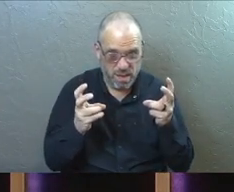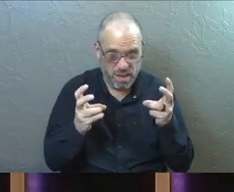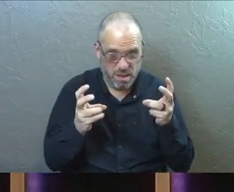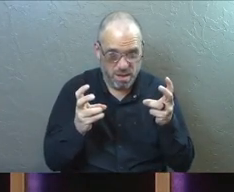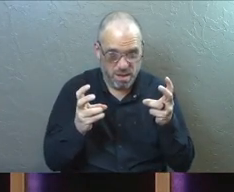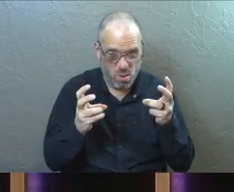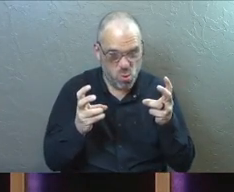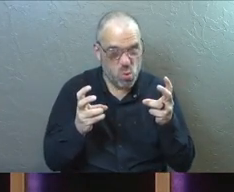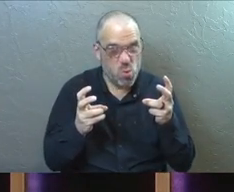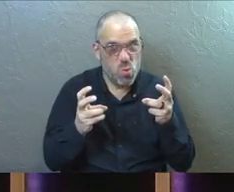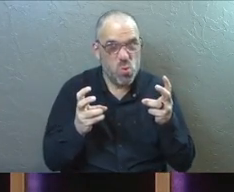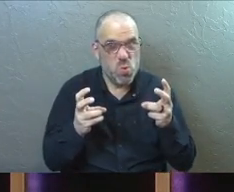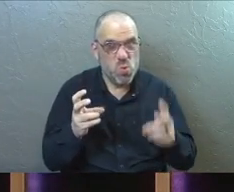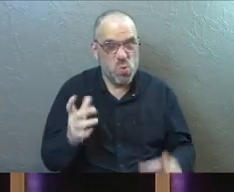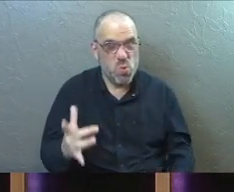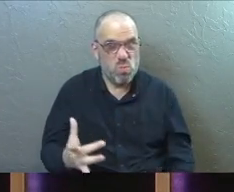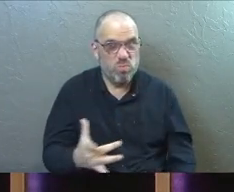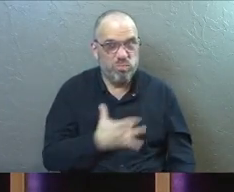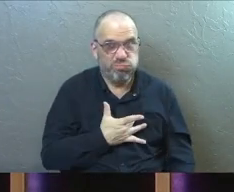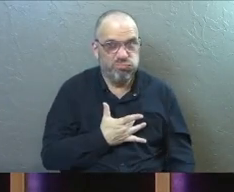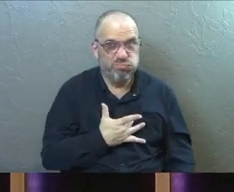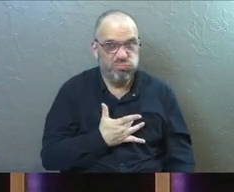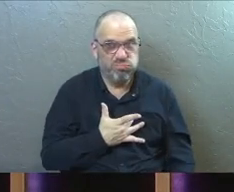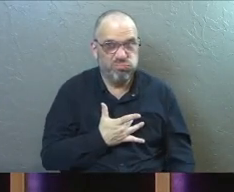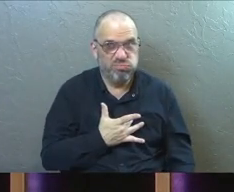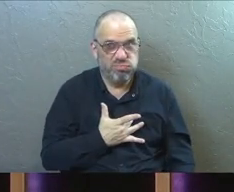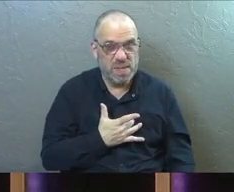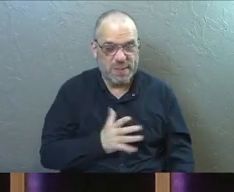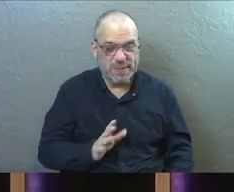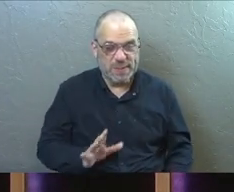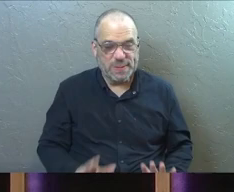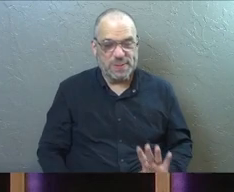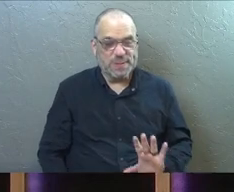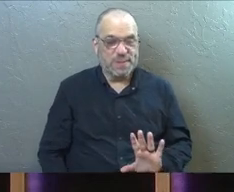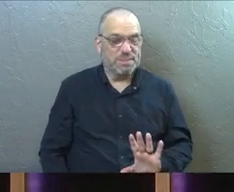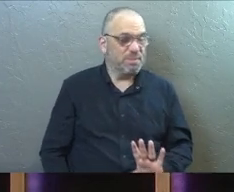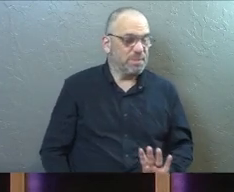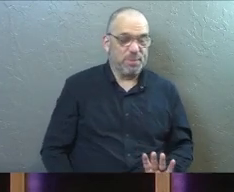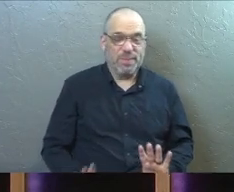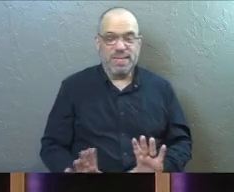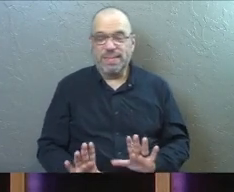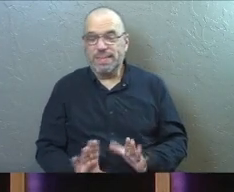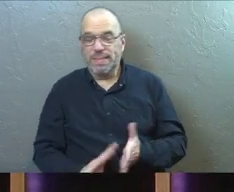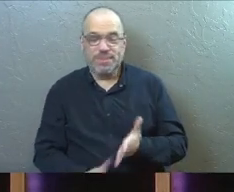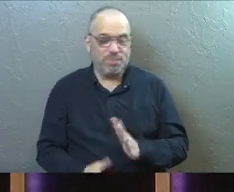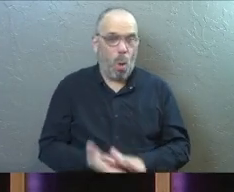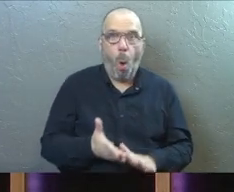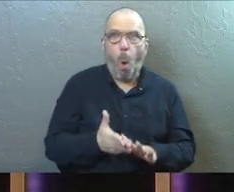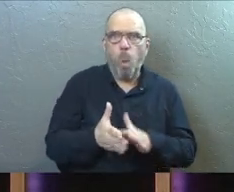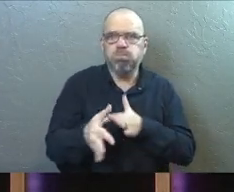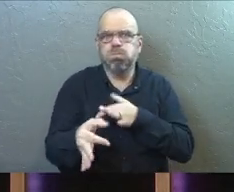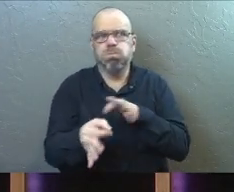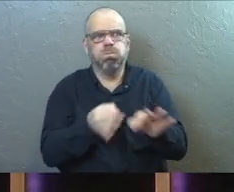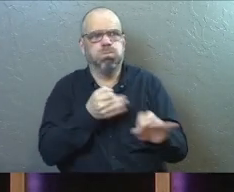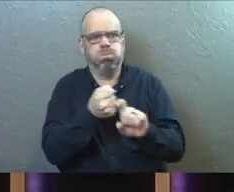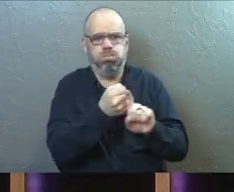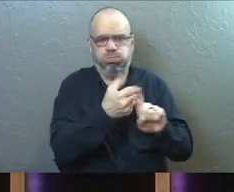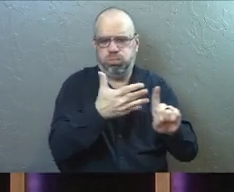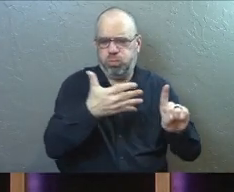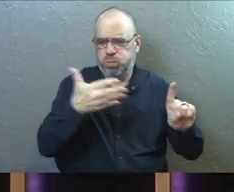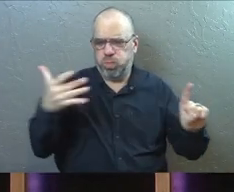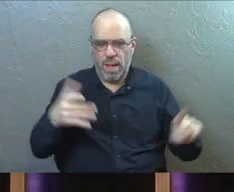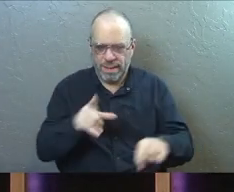really gets us stirred up. And sometimes we want to wiggle out of the truth or we want to over-define things that aren't